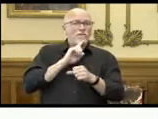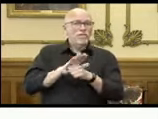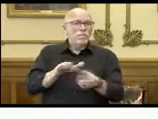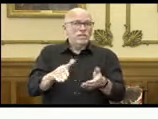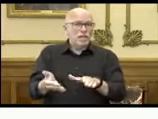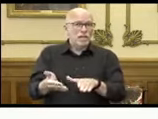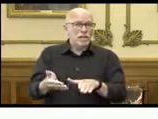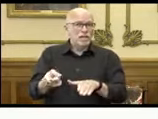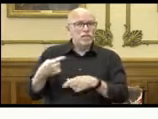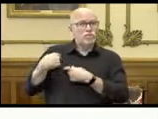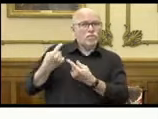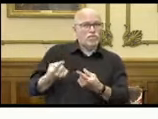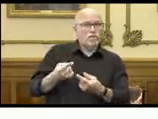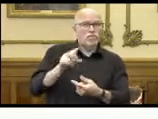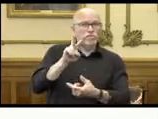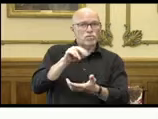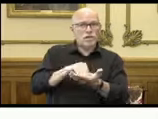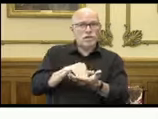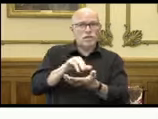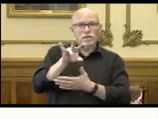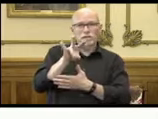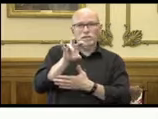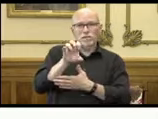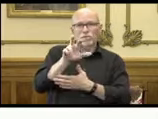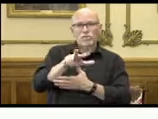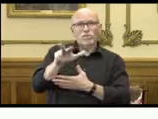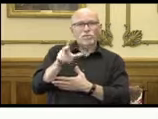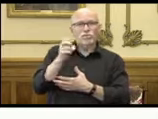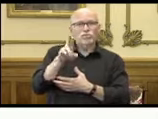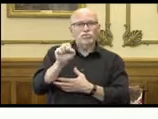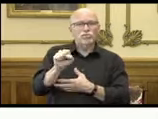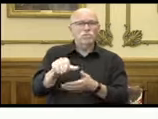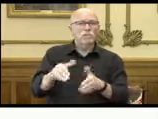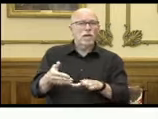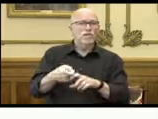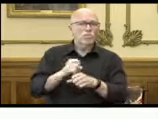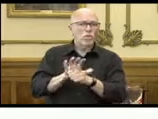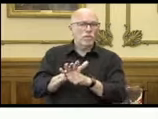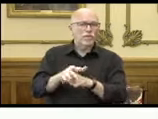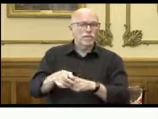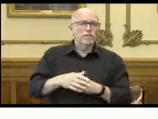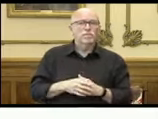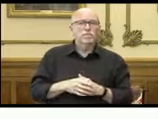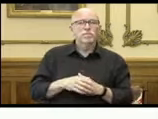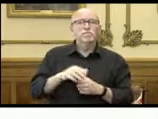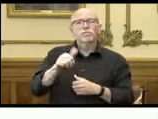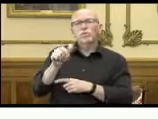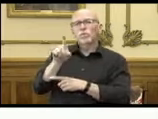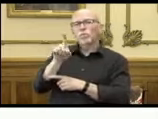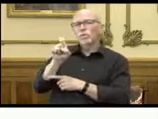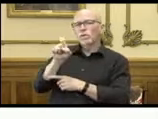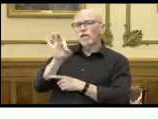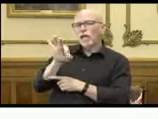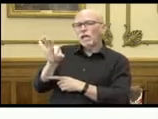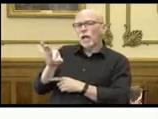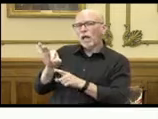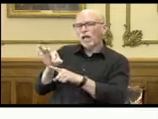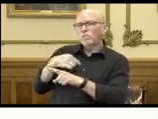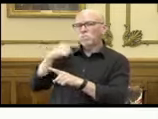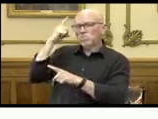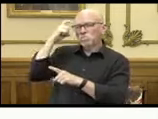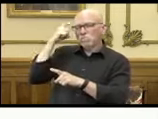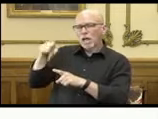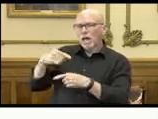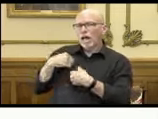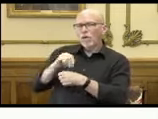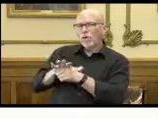deaths. To date, 2,733 Hoosiers have died of COVID-19 and another 199 are believed to